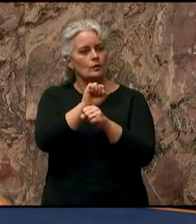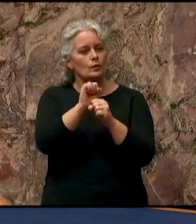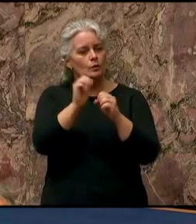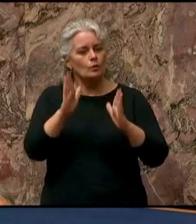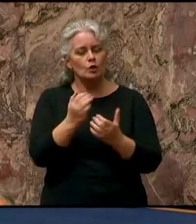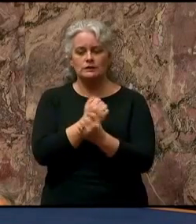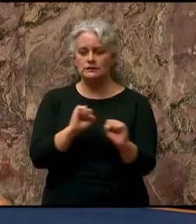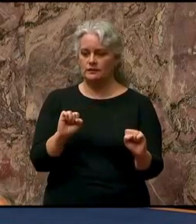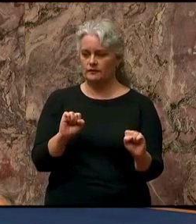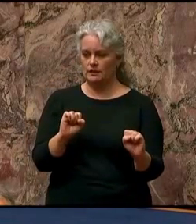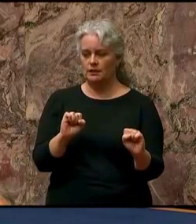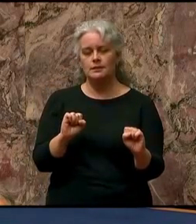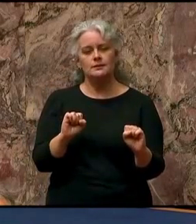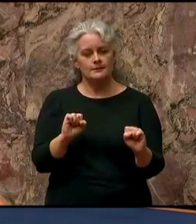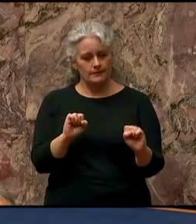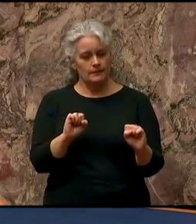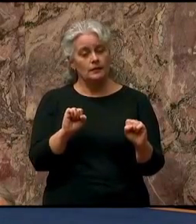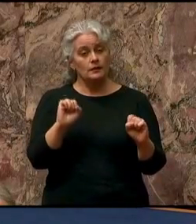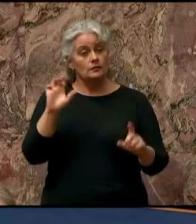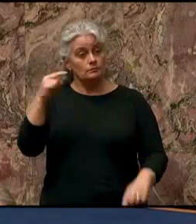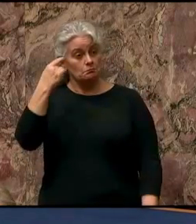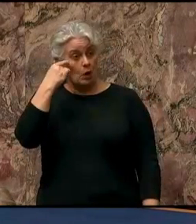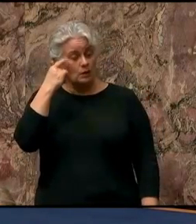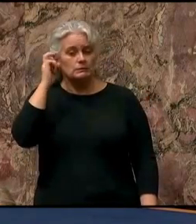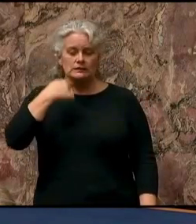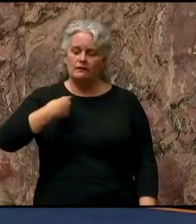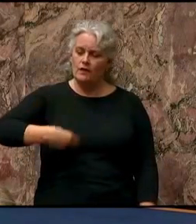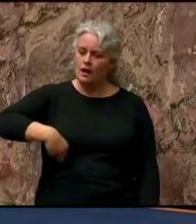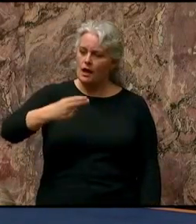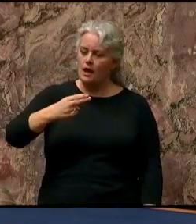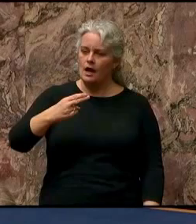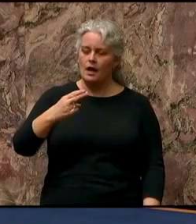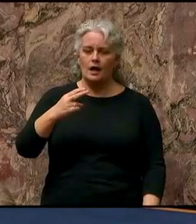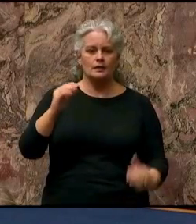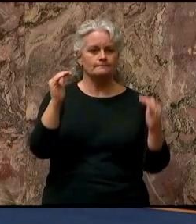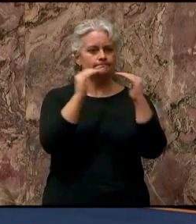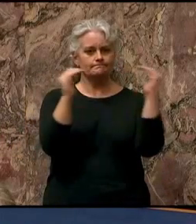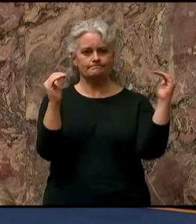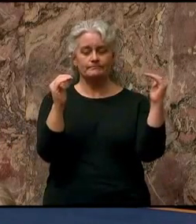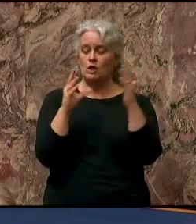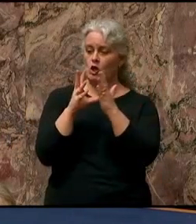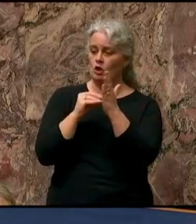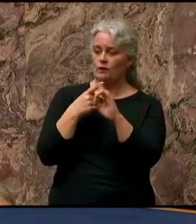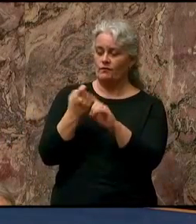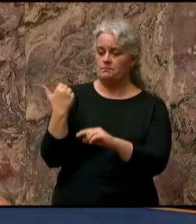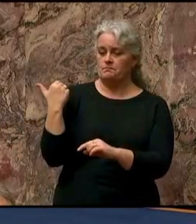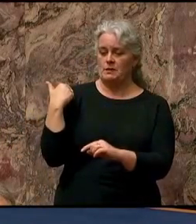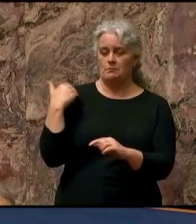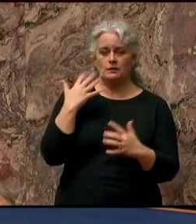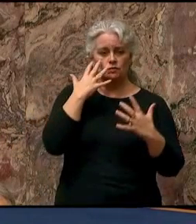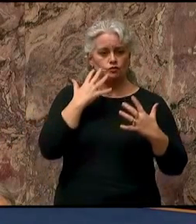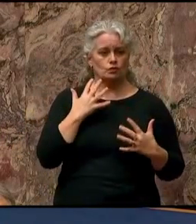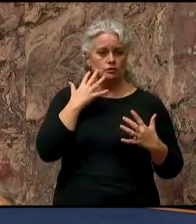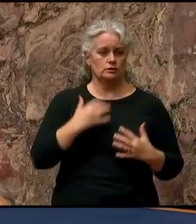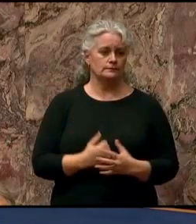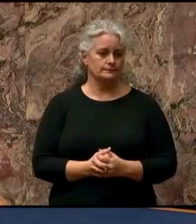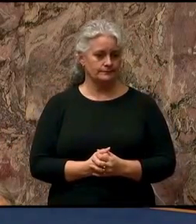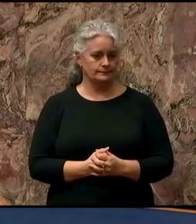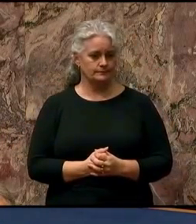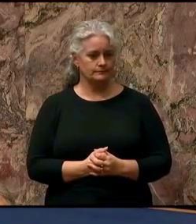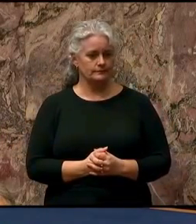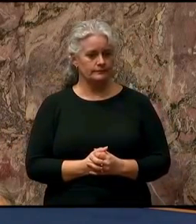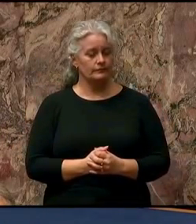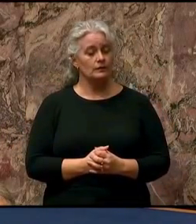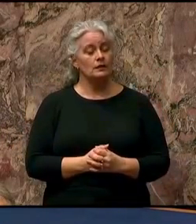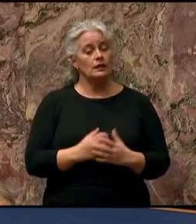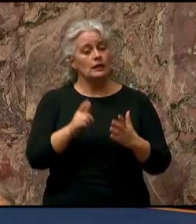holding employers to the highest standards and learning from past tragedies. The lessons from the MACD